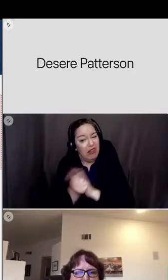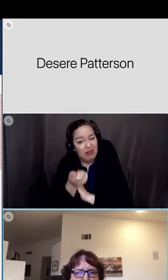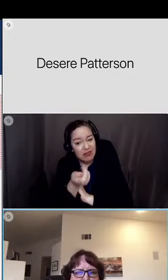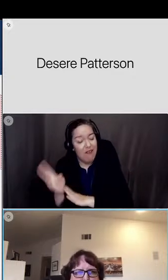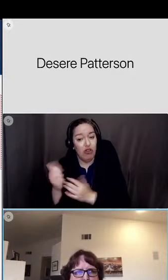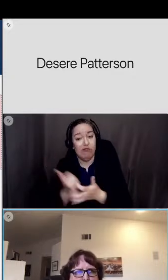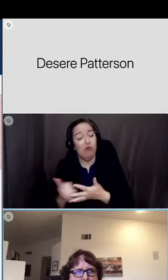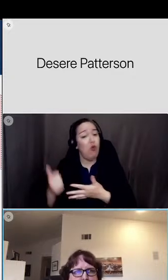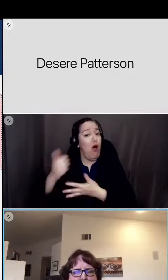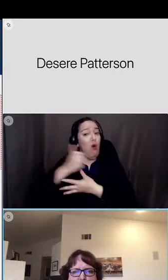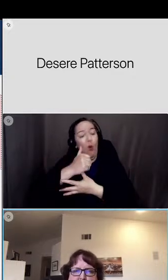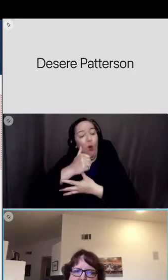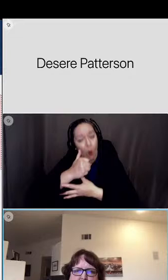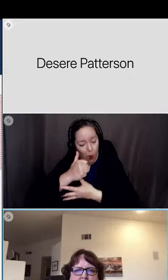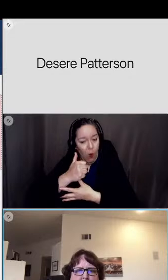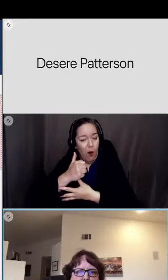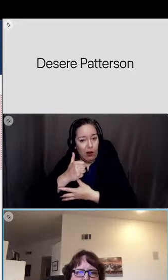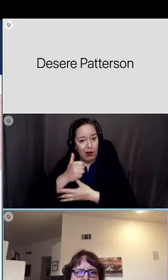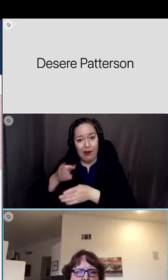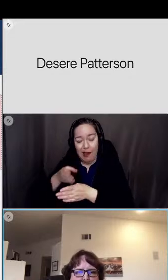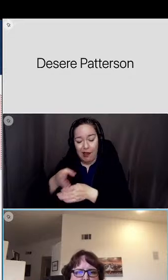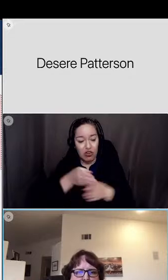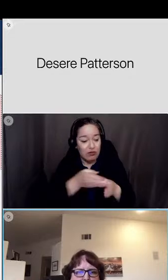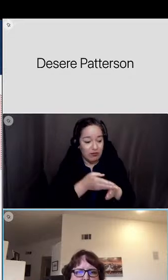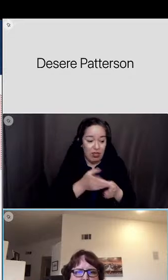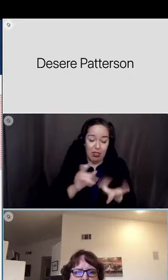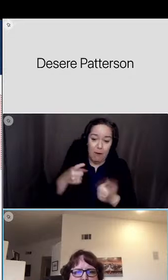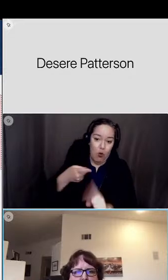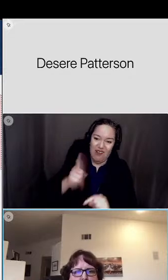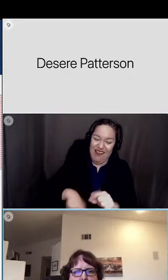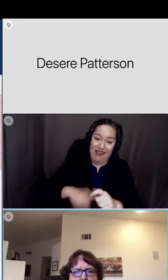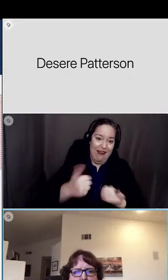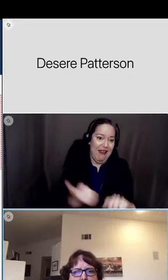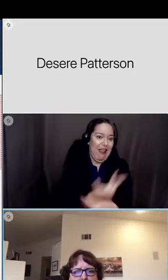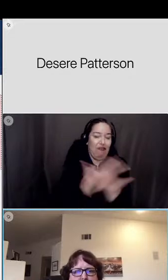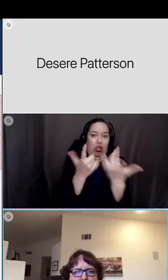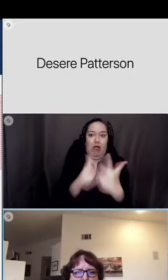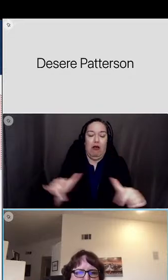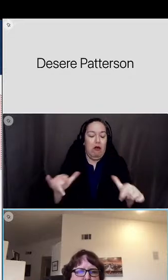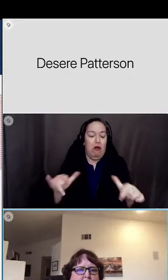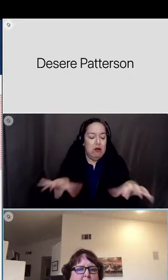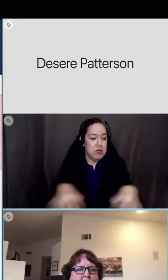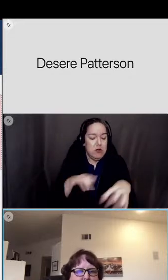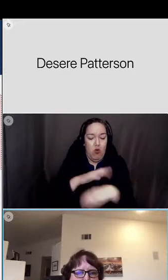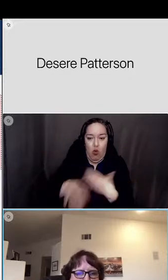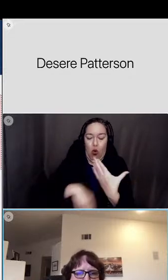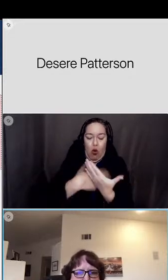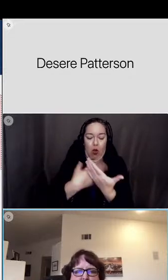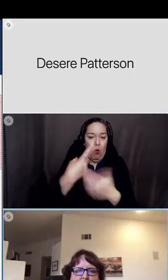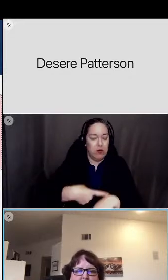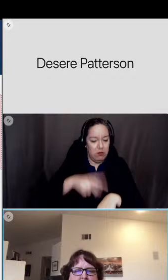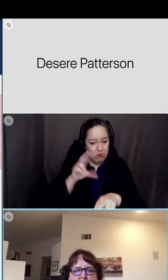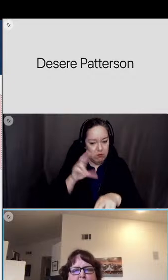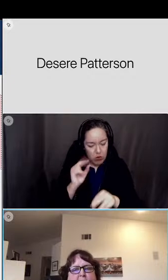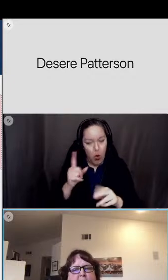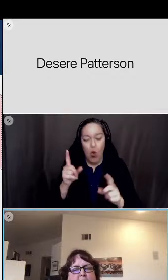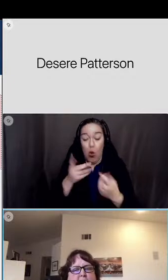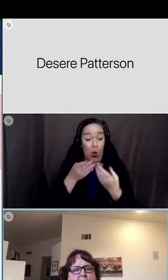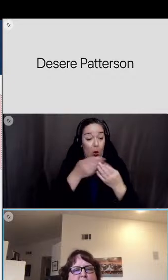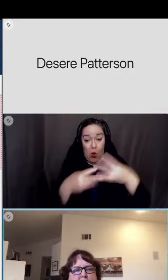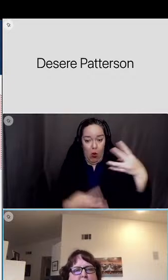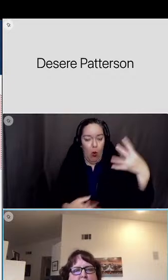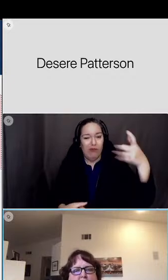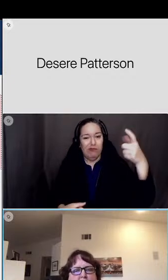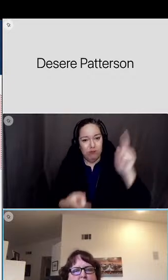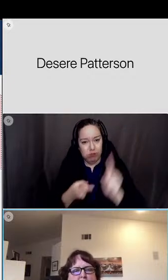and so at that point um you can't do everything at once and so we narrowed those priority or priority areas down to three